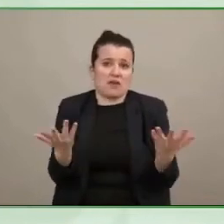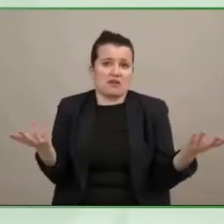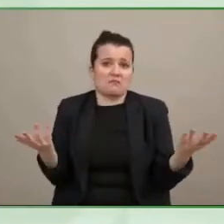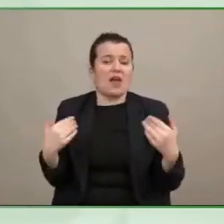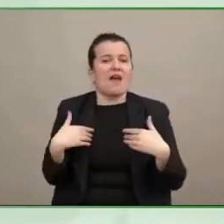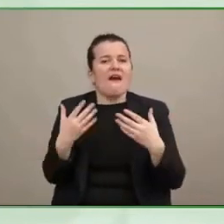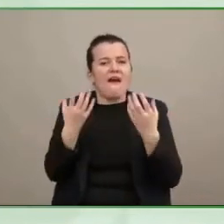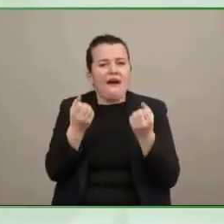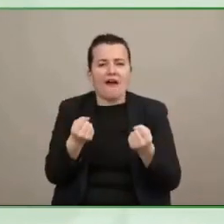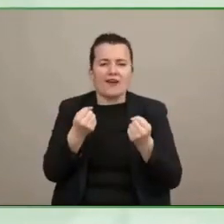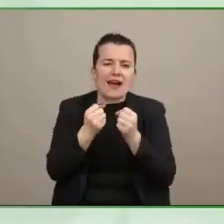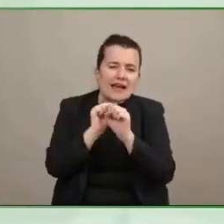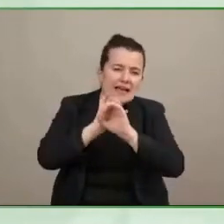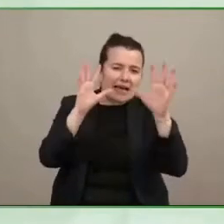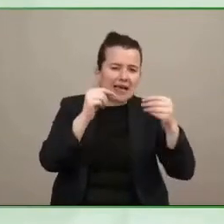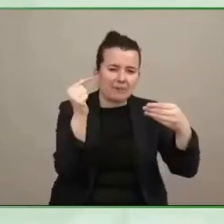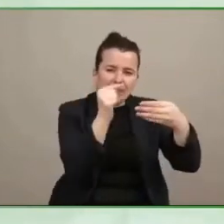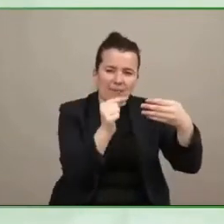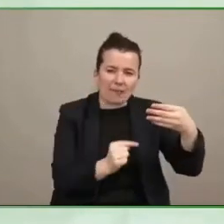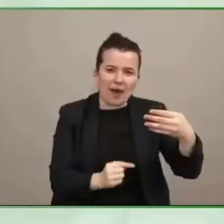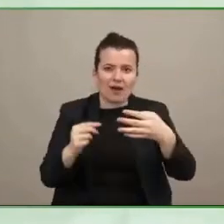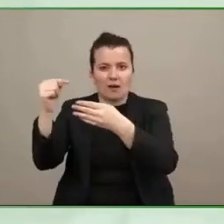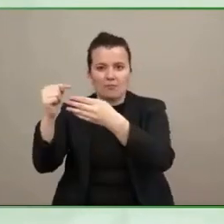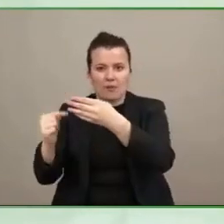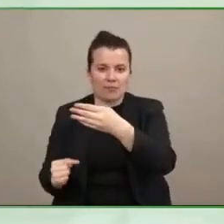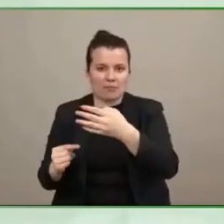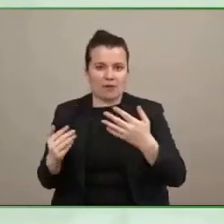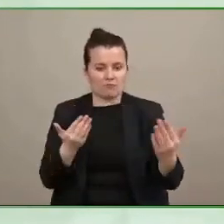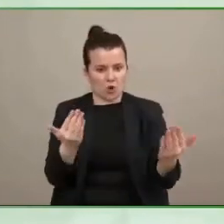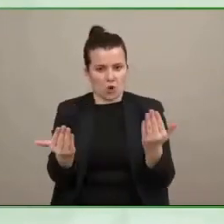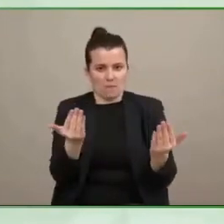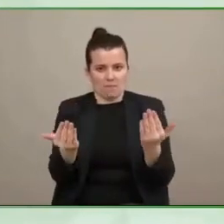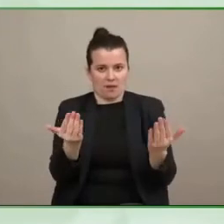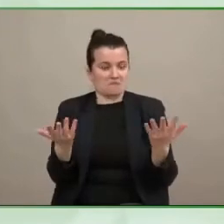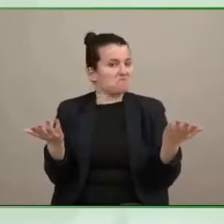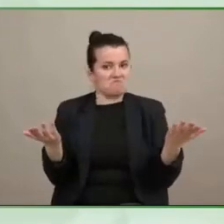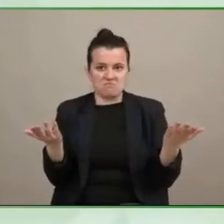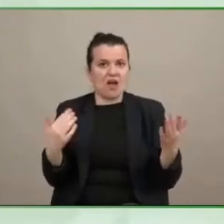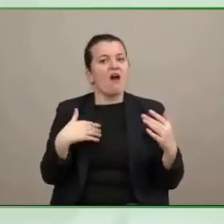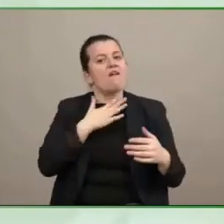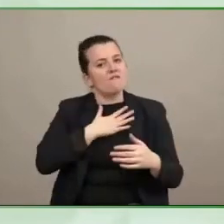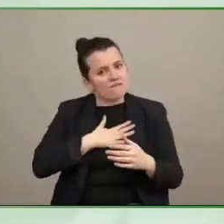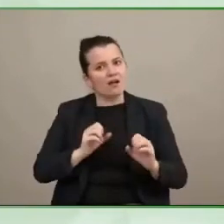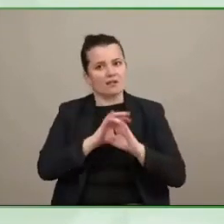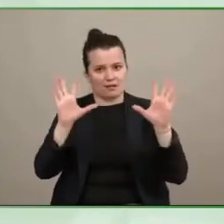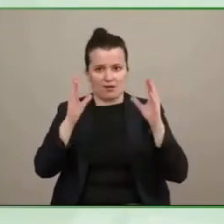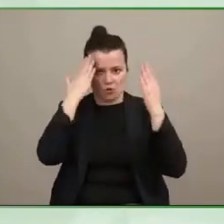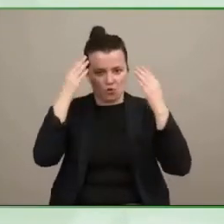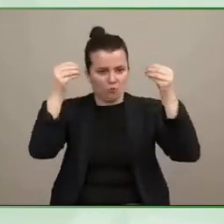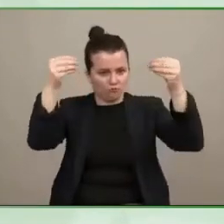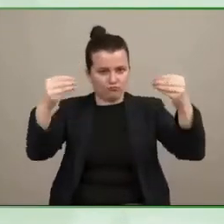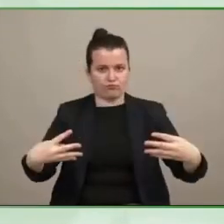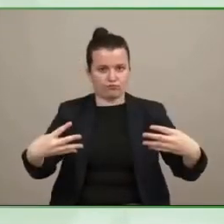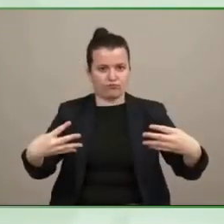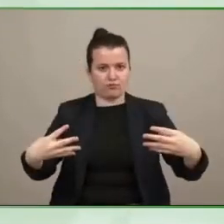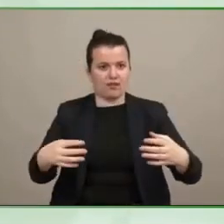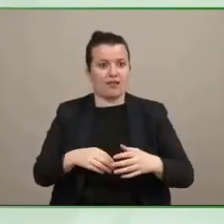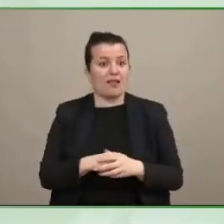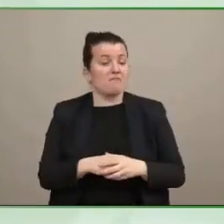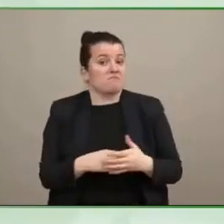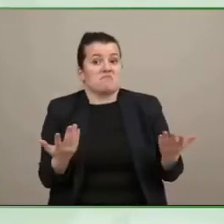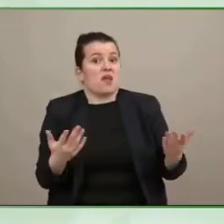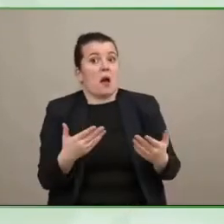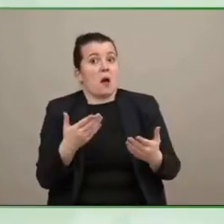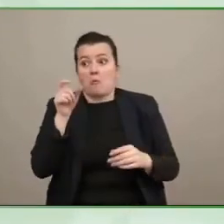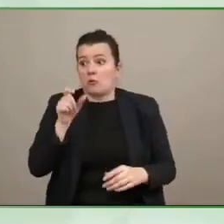upon audiologists or hearing aid dispensers who have an inherent conflict of interest in many